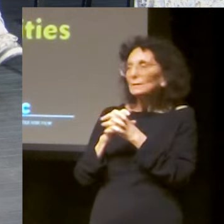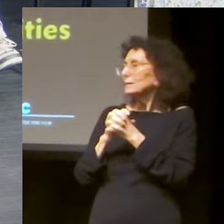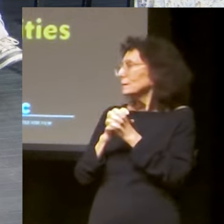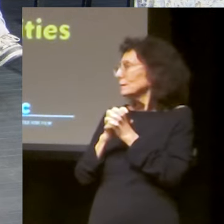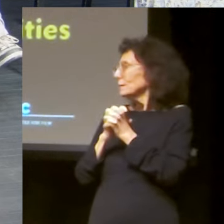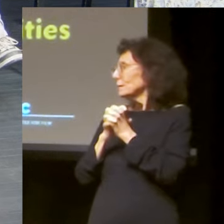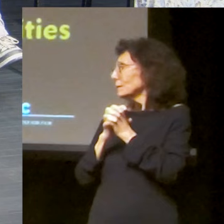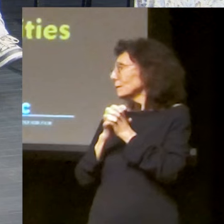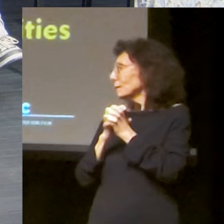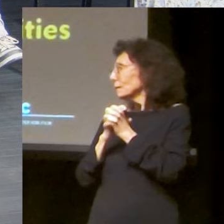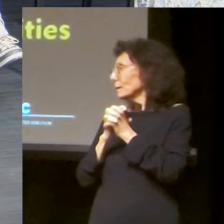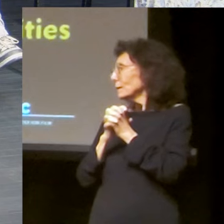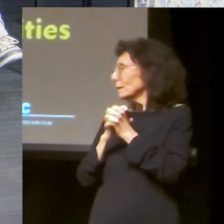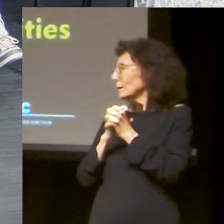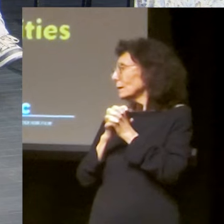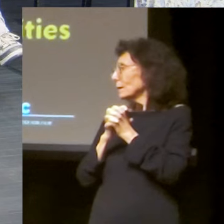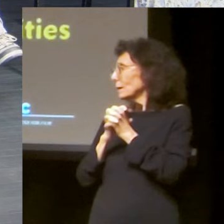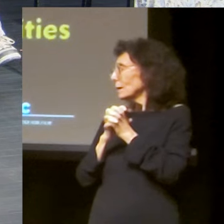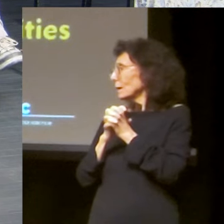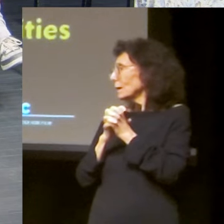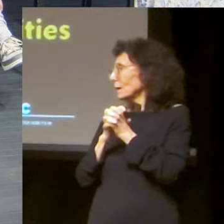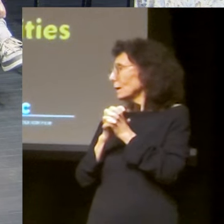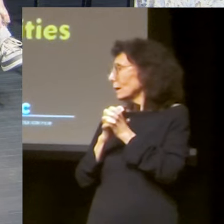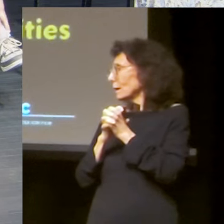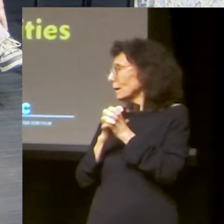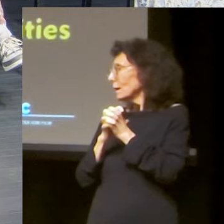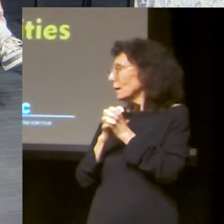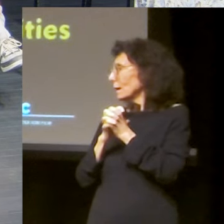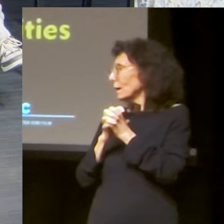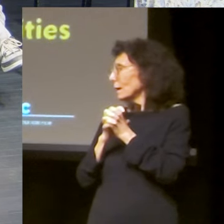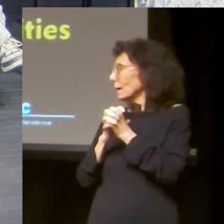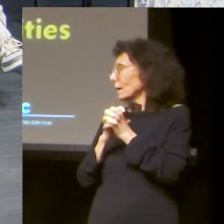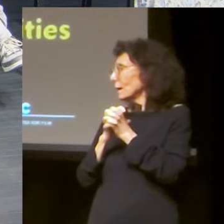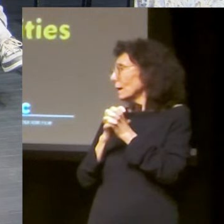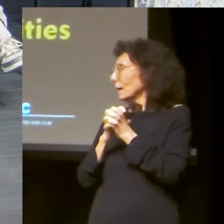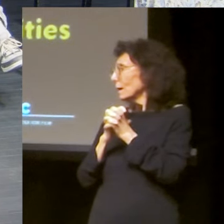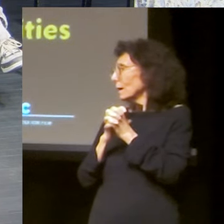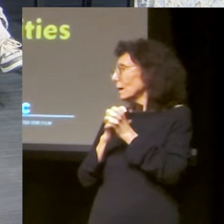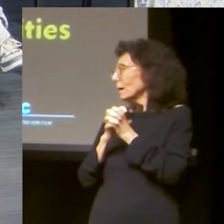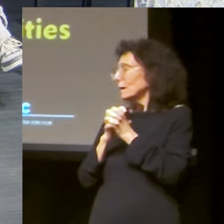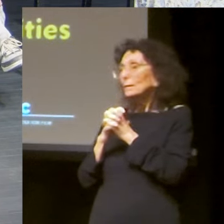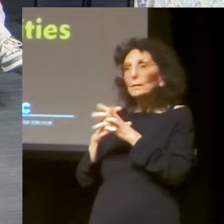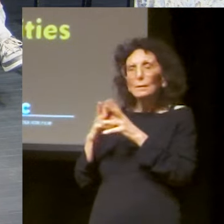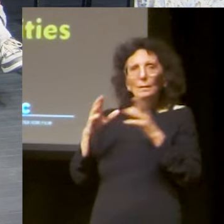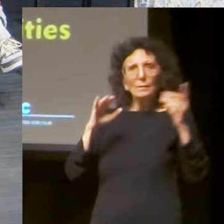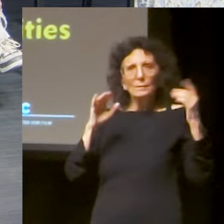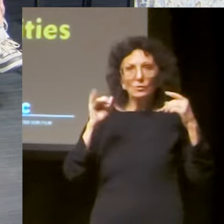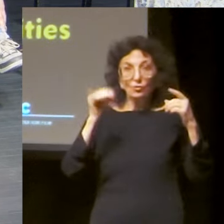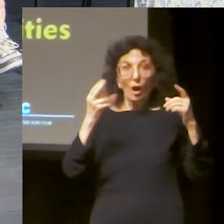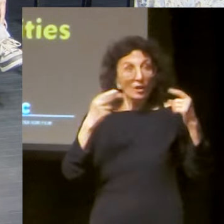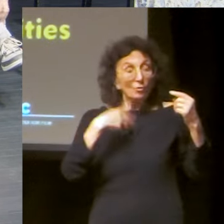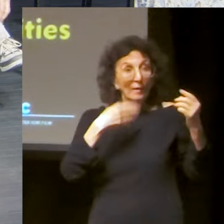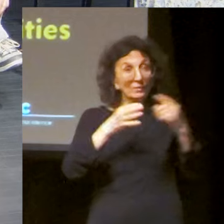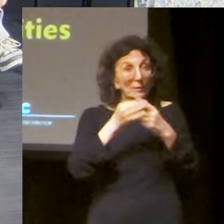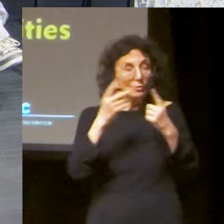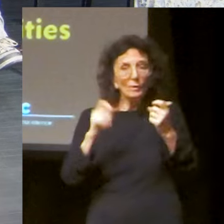Yeah. I just wanted to jump in because we're short for time. Yeah. And I wanted to make sure that everybody got a chance to, to speak. Okay. Cool.